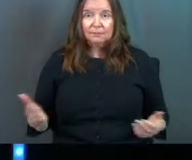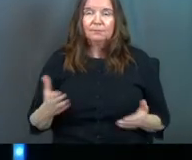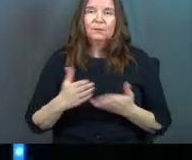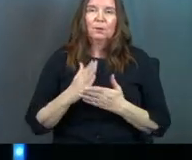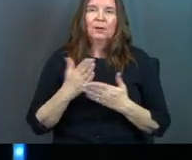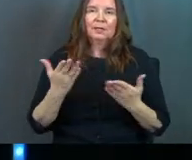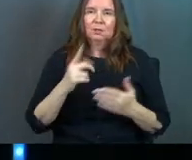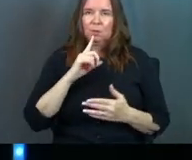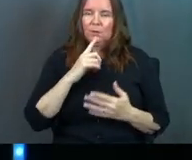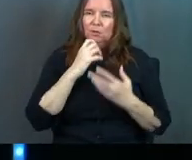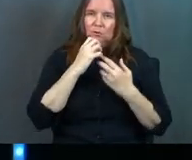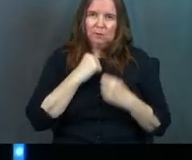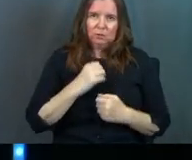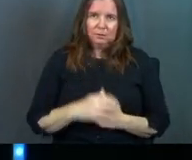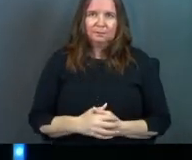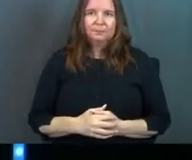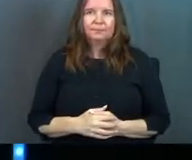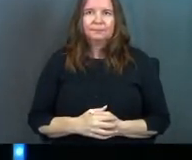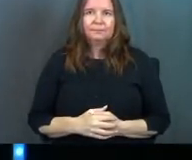All right, here's the real treasure.